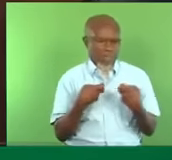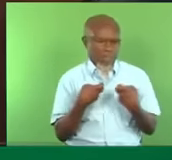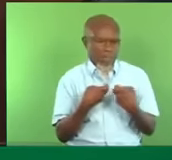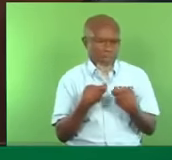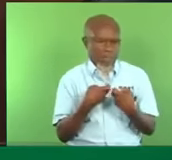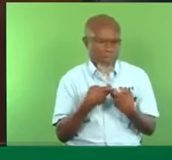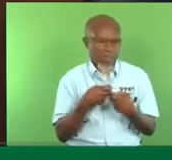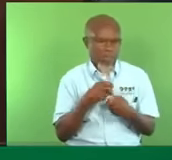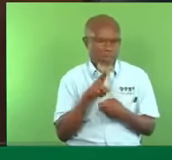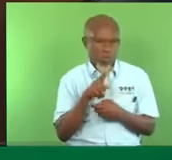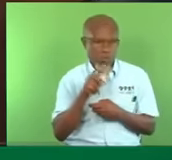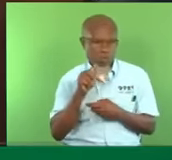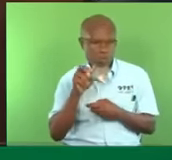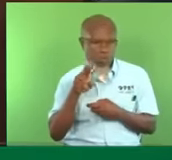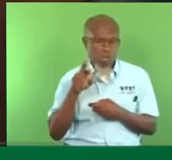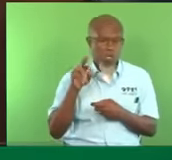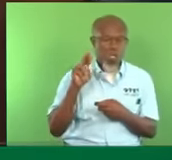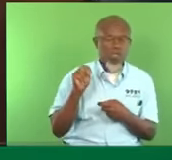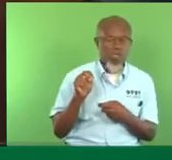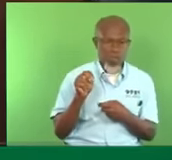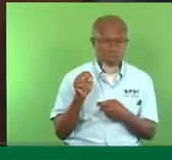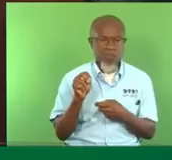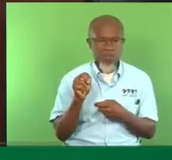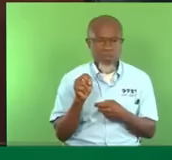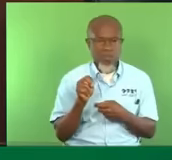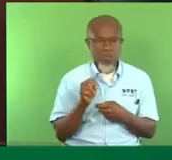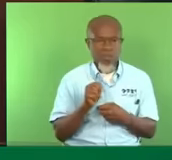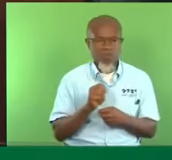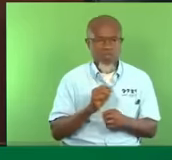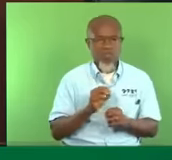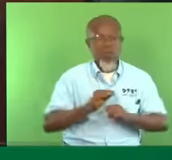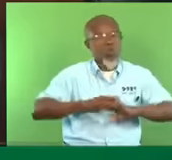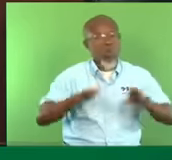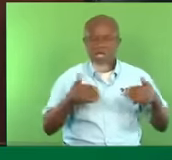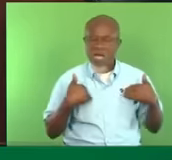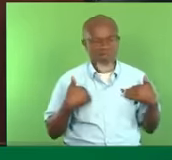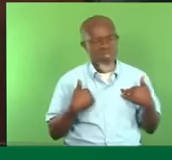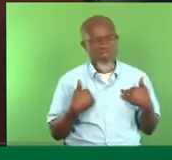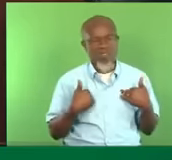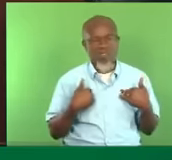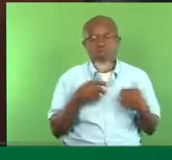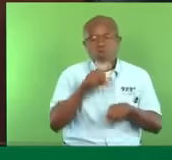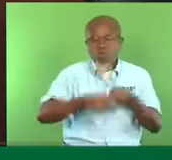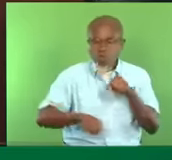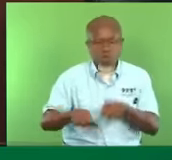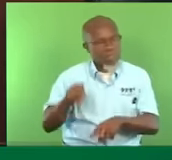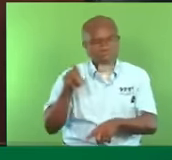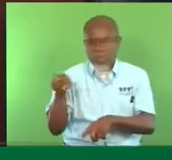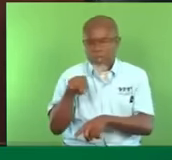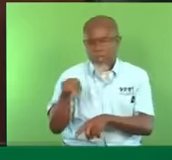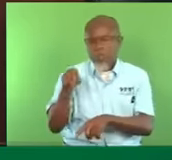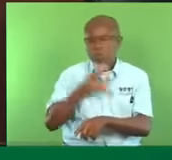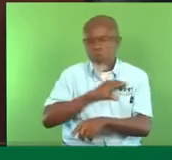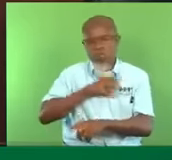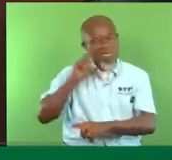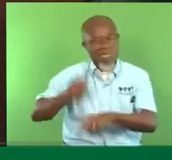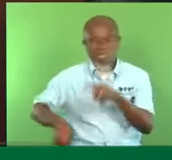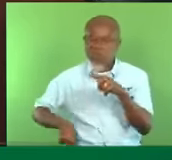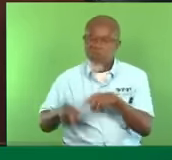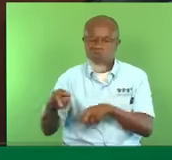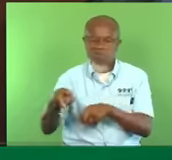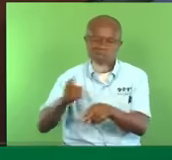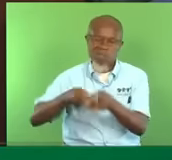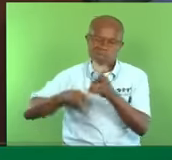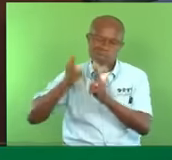don't have that. We don't have that, and we don't have sufficient quantities. So the policemen cannot do that on the road. And this happens under the member for